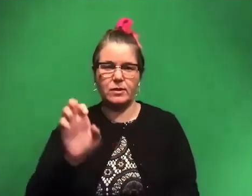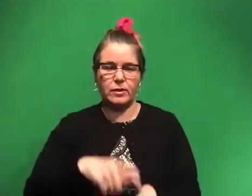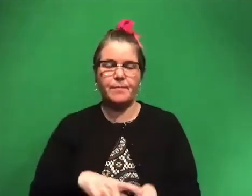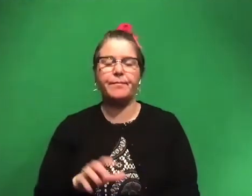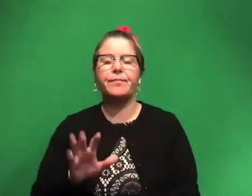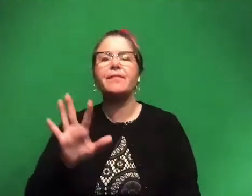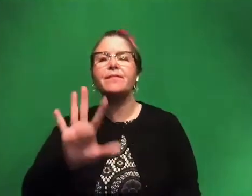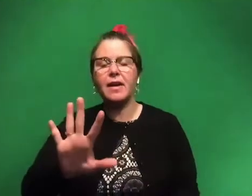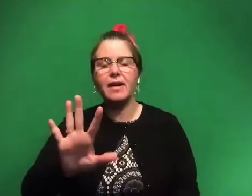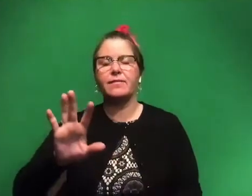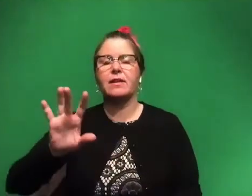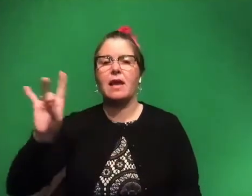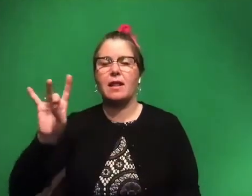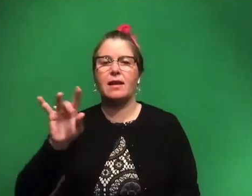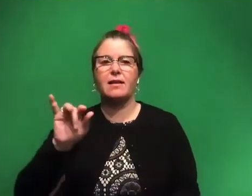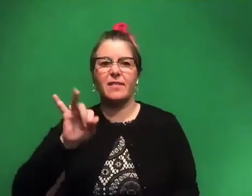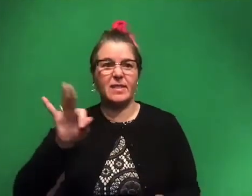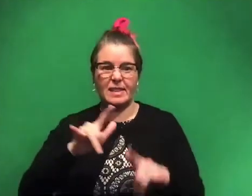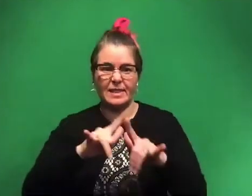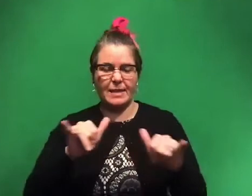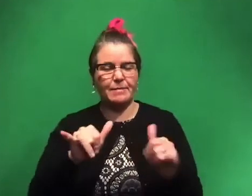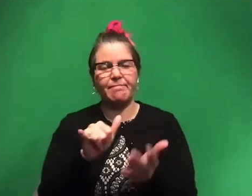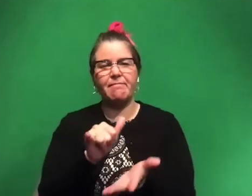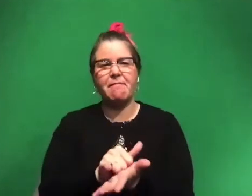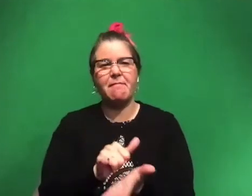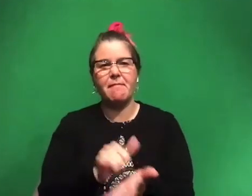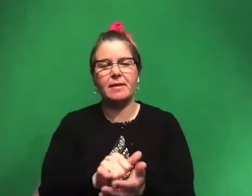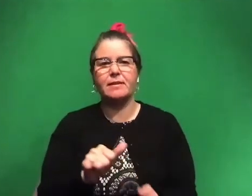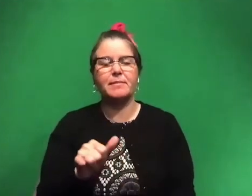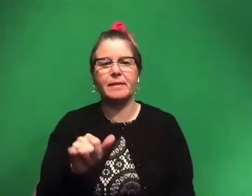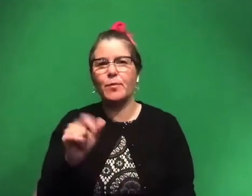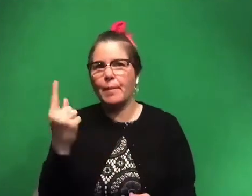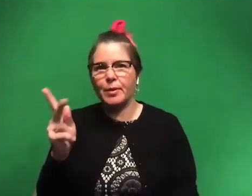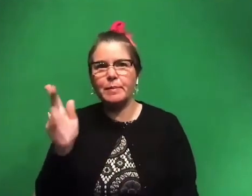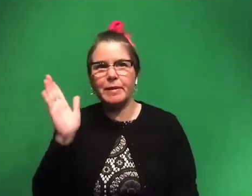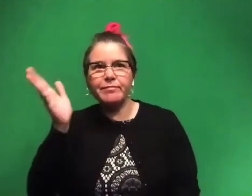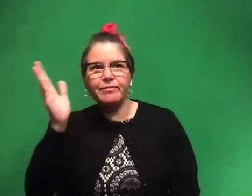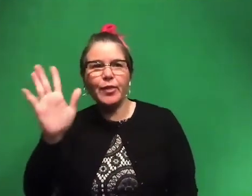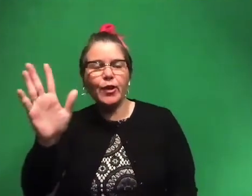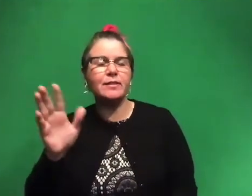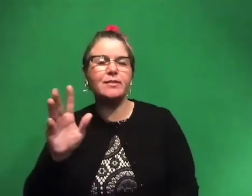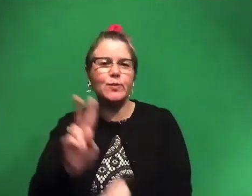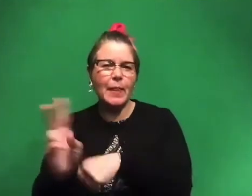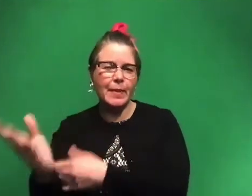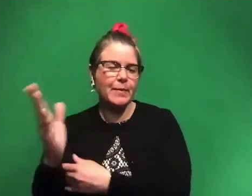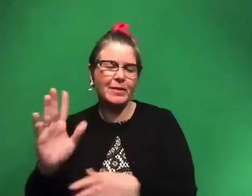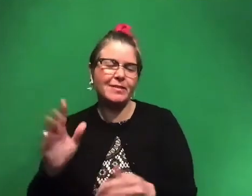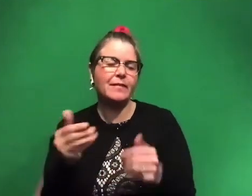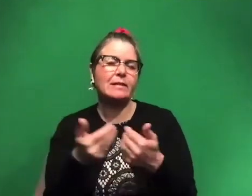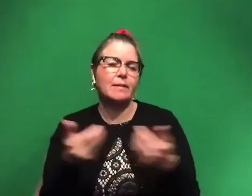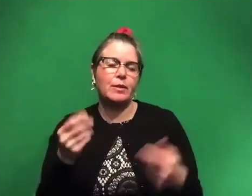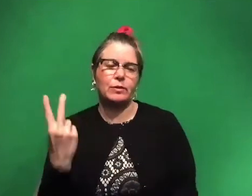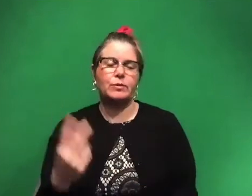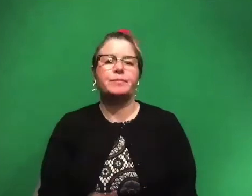p.m. because if we did them all at the same time, somebody would be talking at like 2 a.m. And so that's not great. So we separated into two and